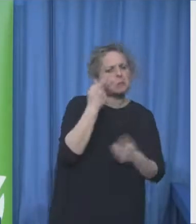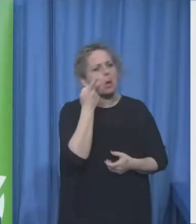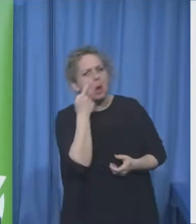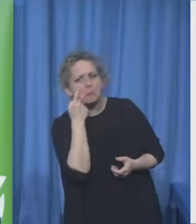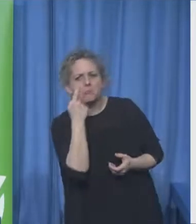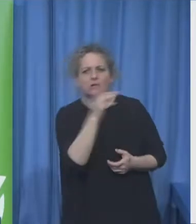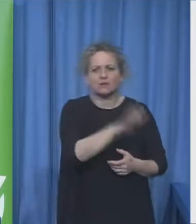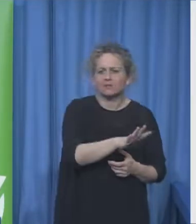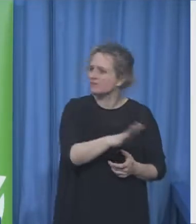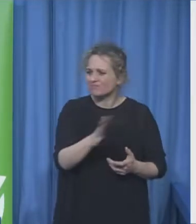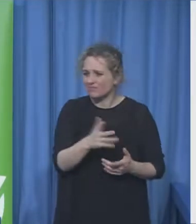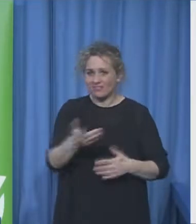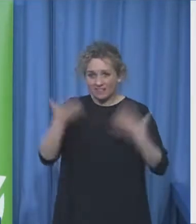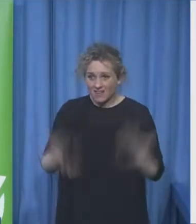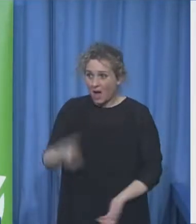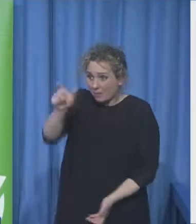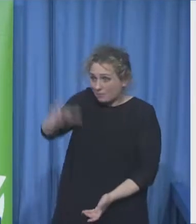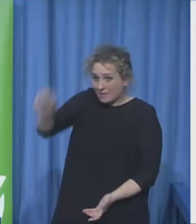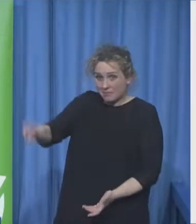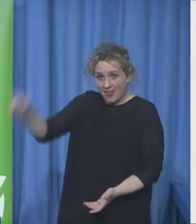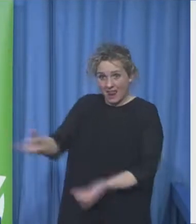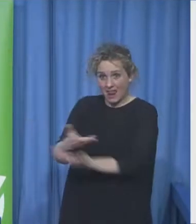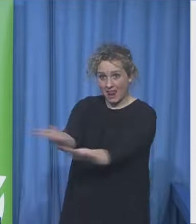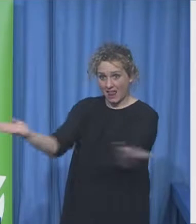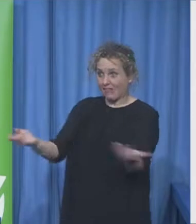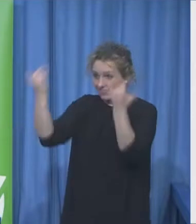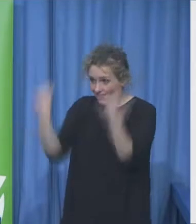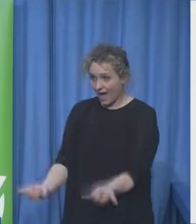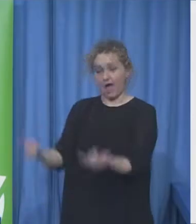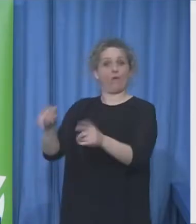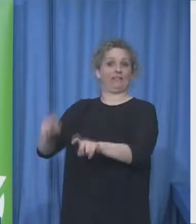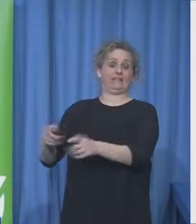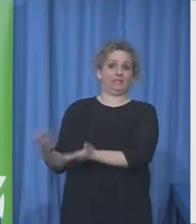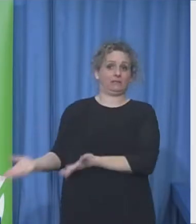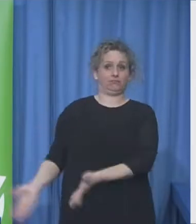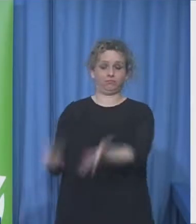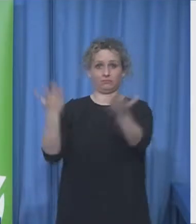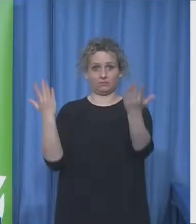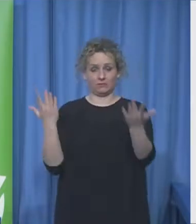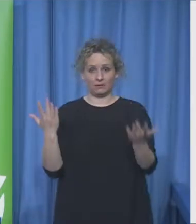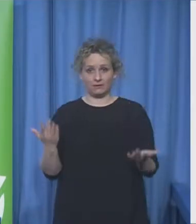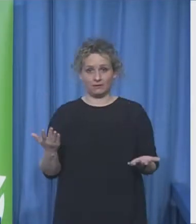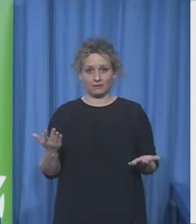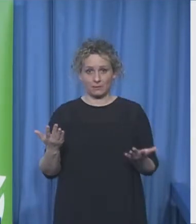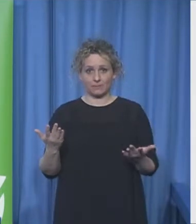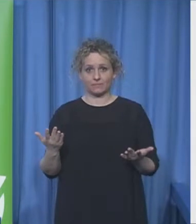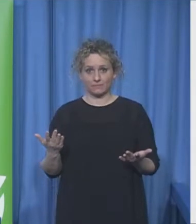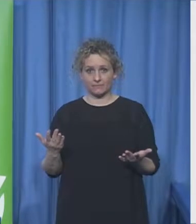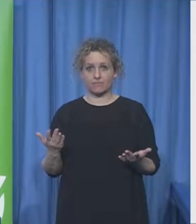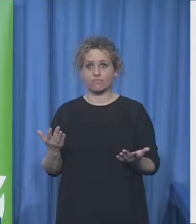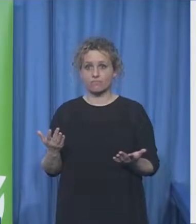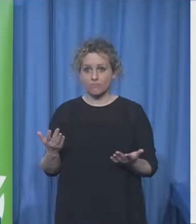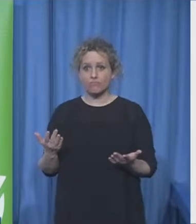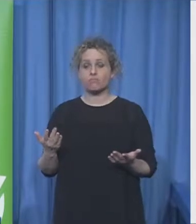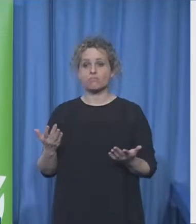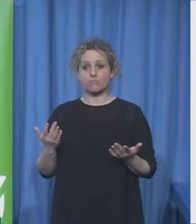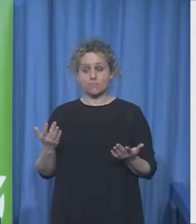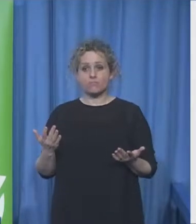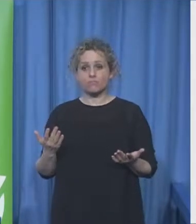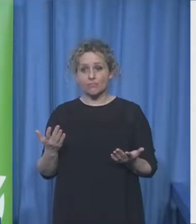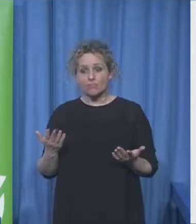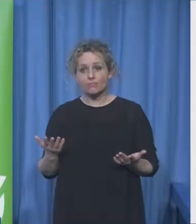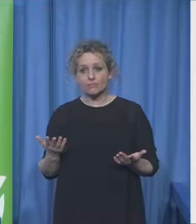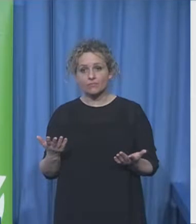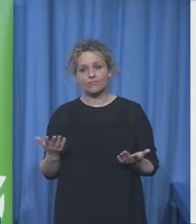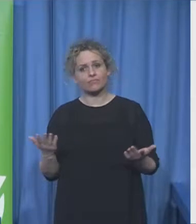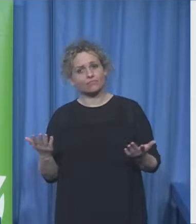afterwards with some examples of the kind of edgy communications that we're starting to see edgy in different ways and so the first one